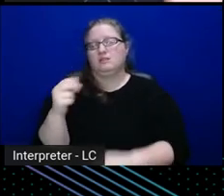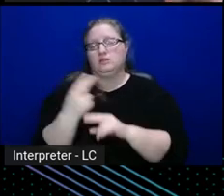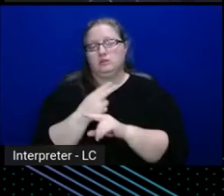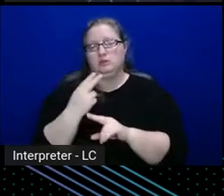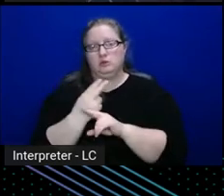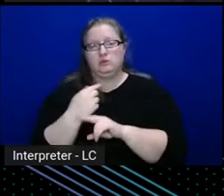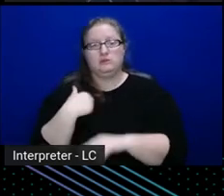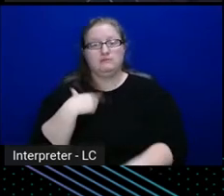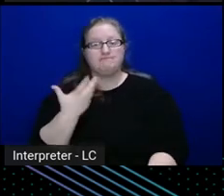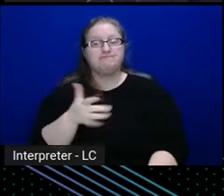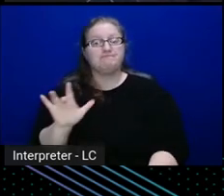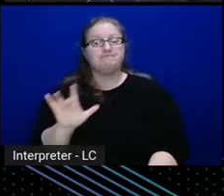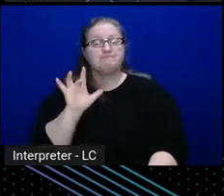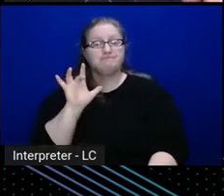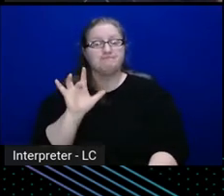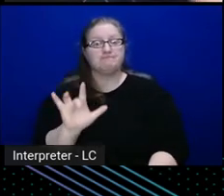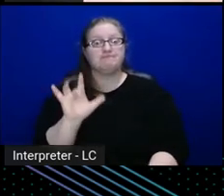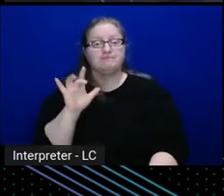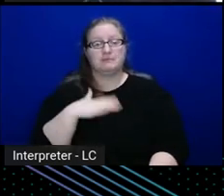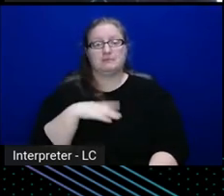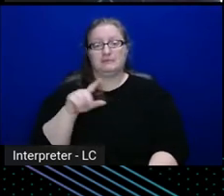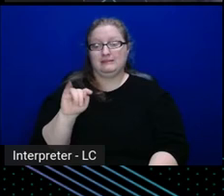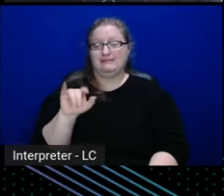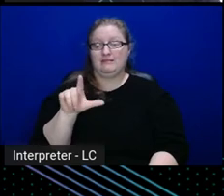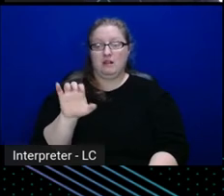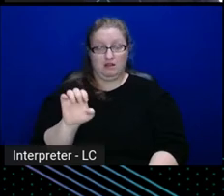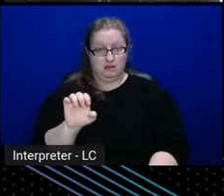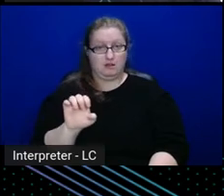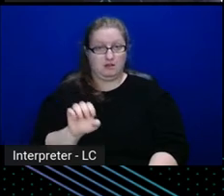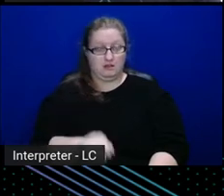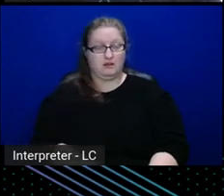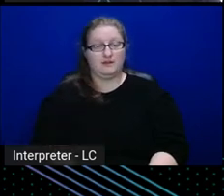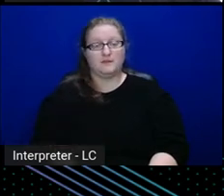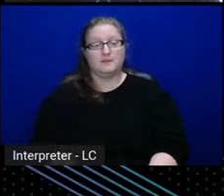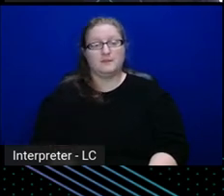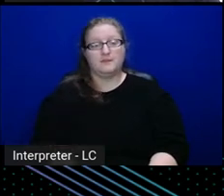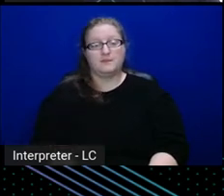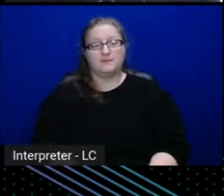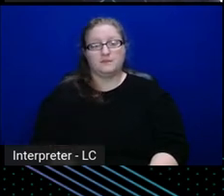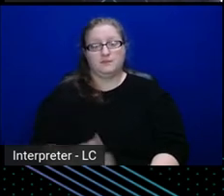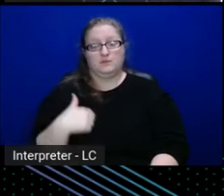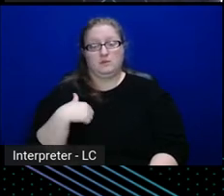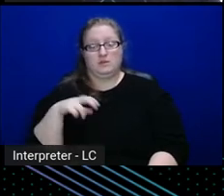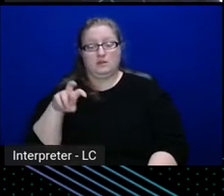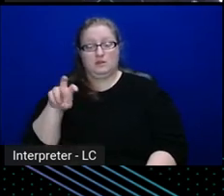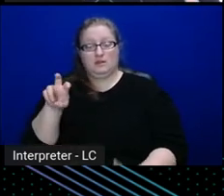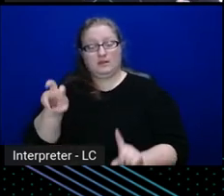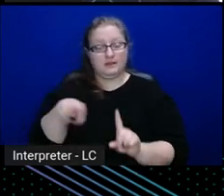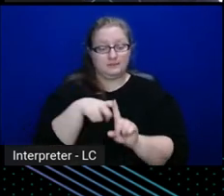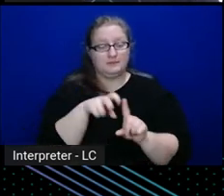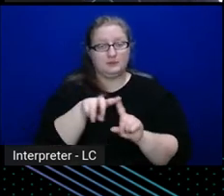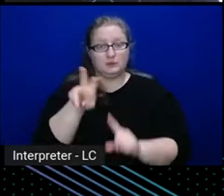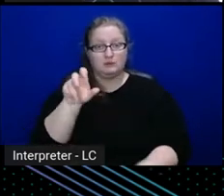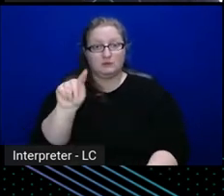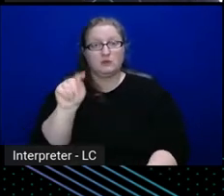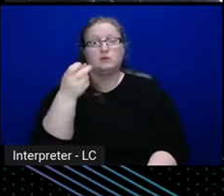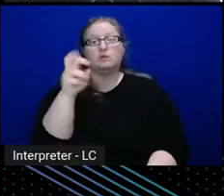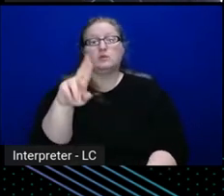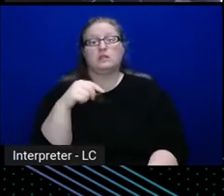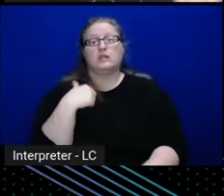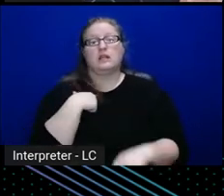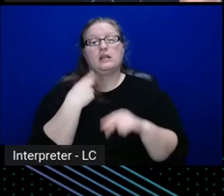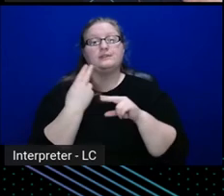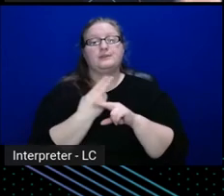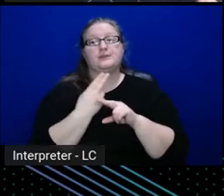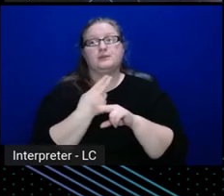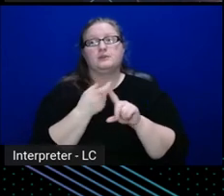click on my, um, my tile, and it takes me to, to Vault, or if I'm using it